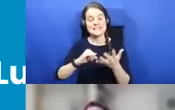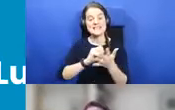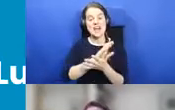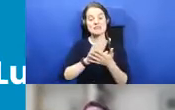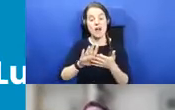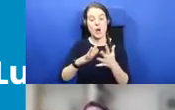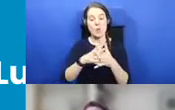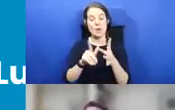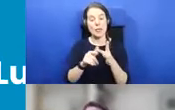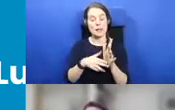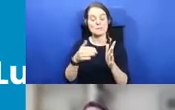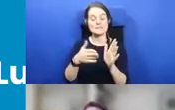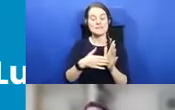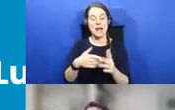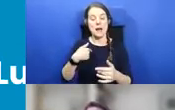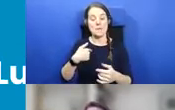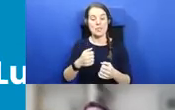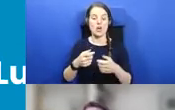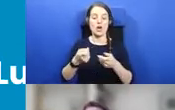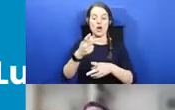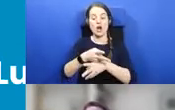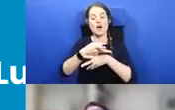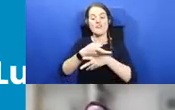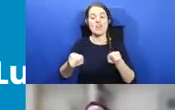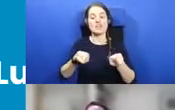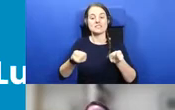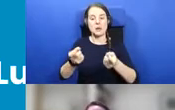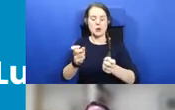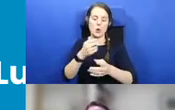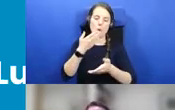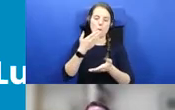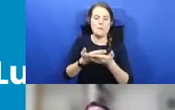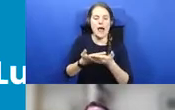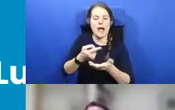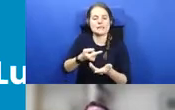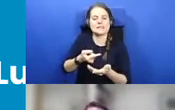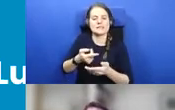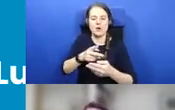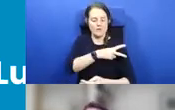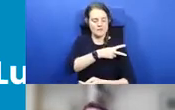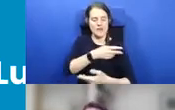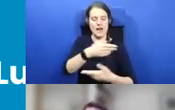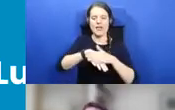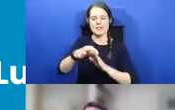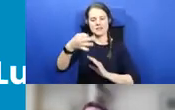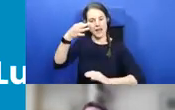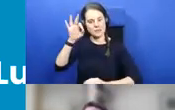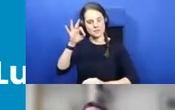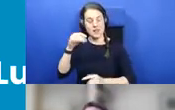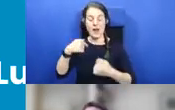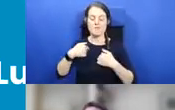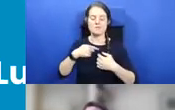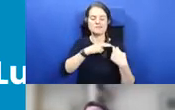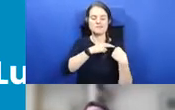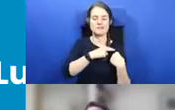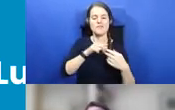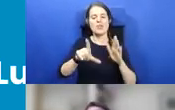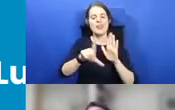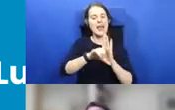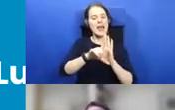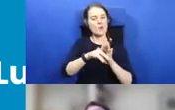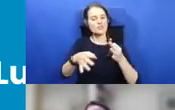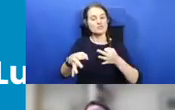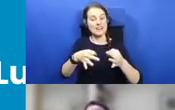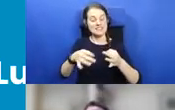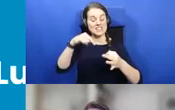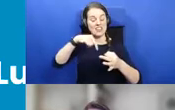Governance Compliance Manager at Belfast City Council and I'm responsible for the council's language strategy which promotes and supports